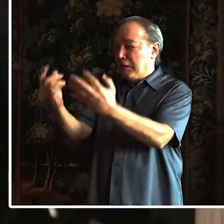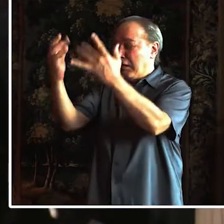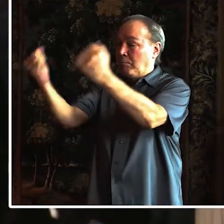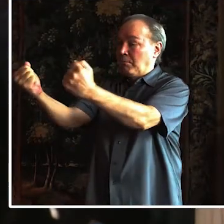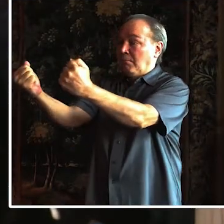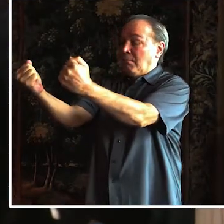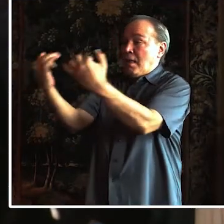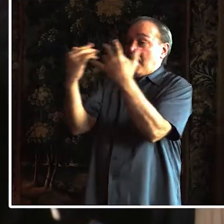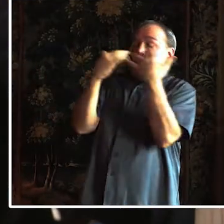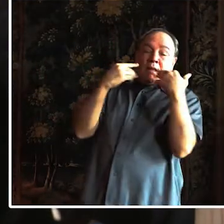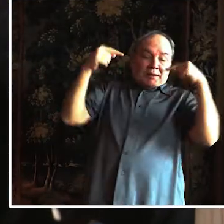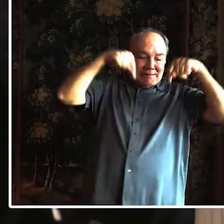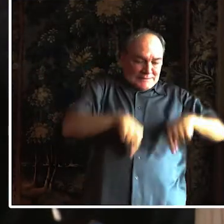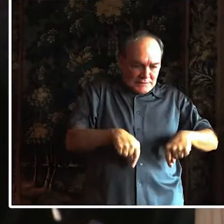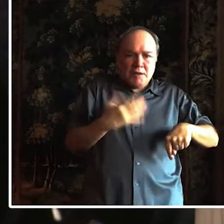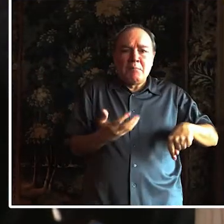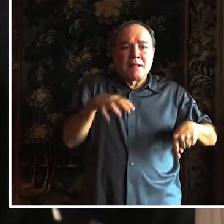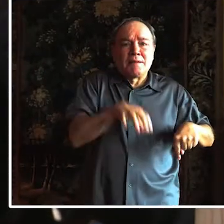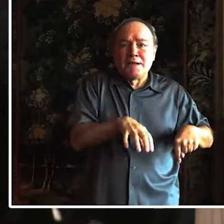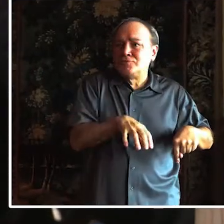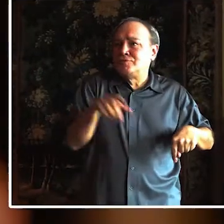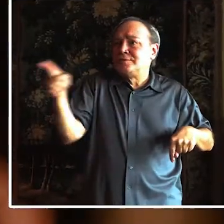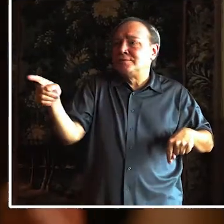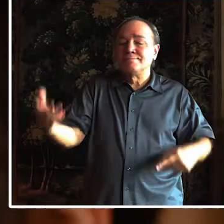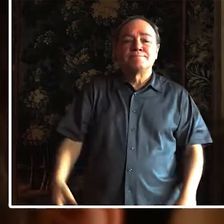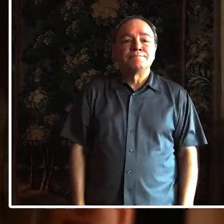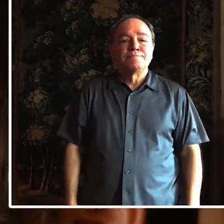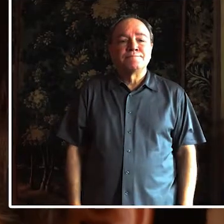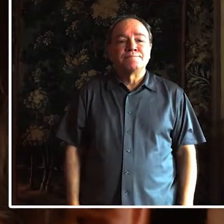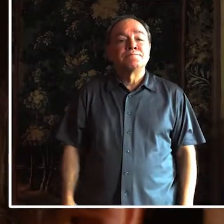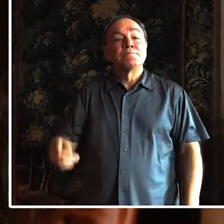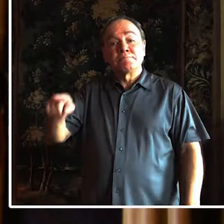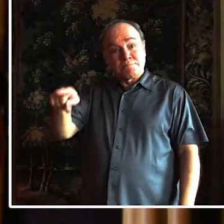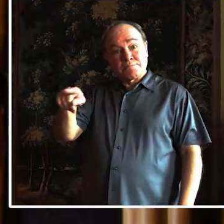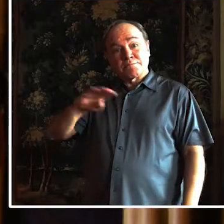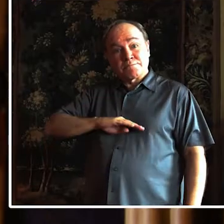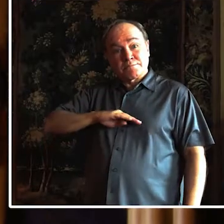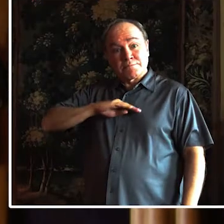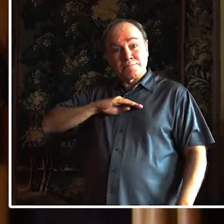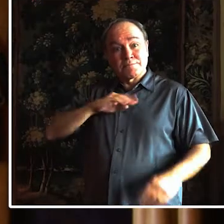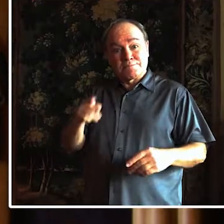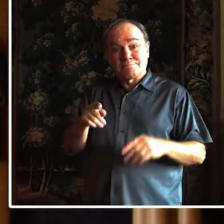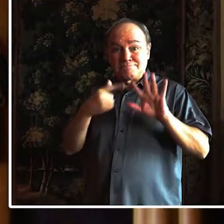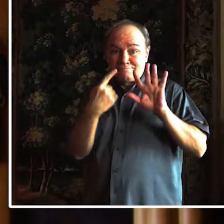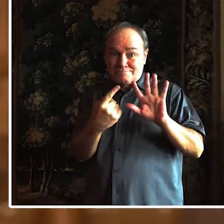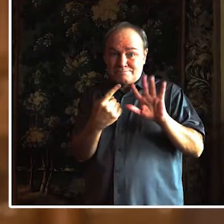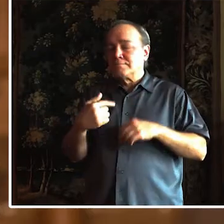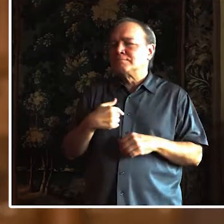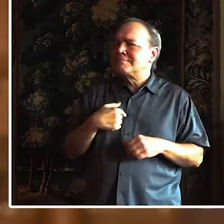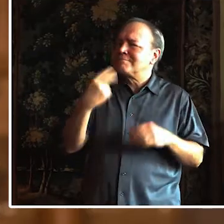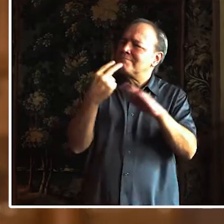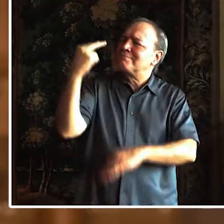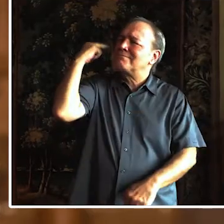Everything was burning. How could we stay there? Rajuma, 6. I remember my life